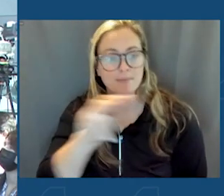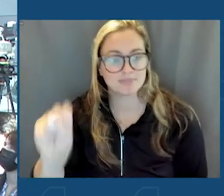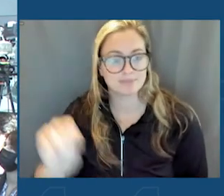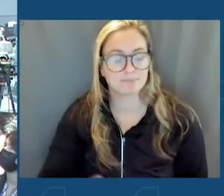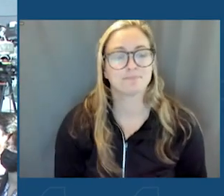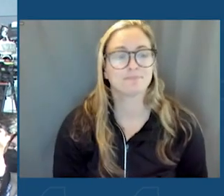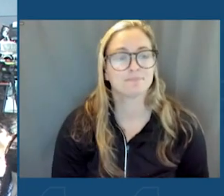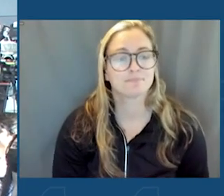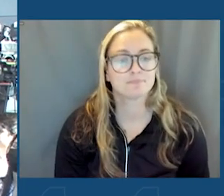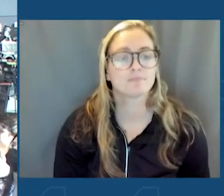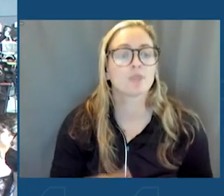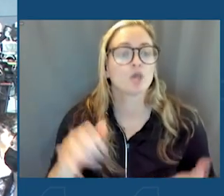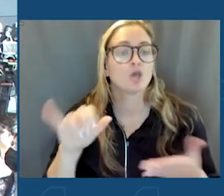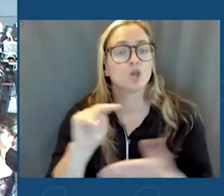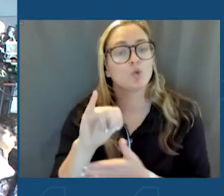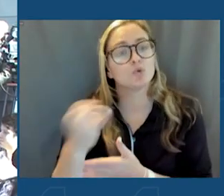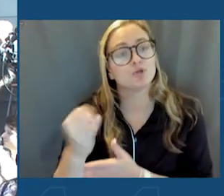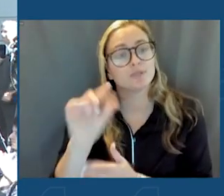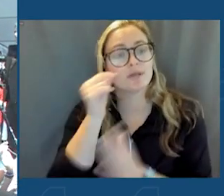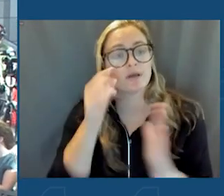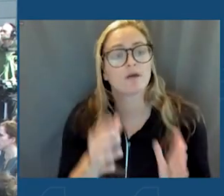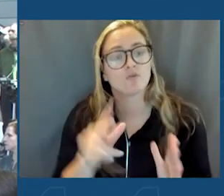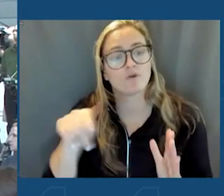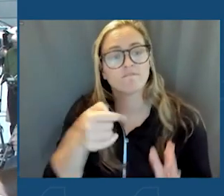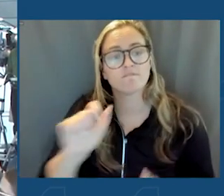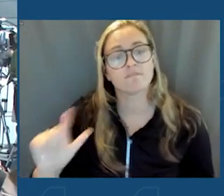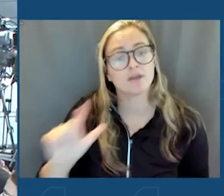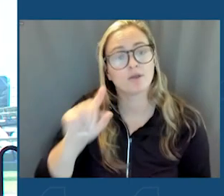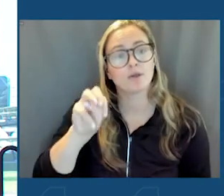New Jersey Governor, Phil Murphy.